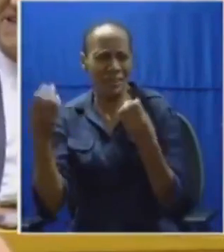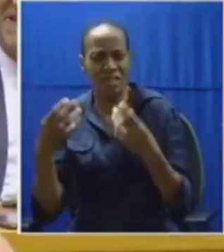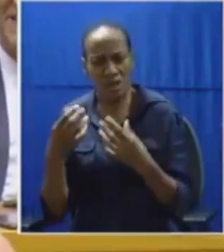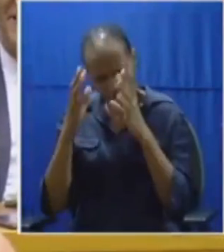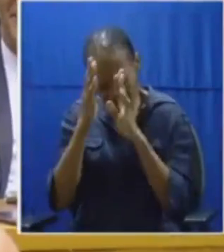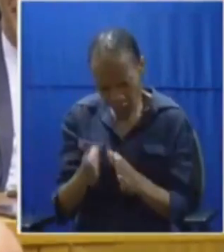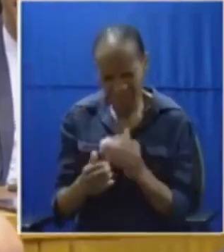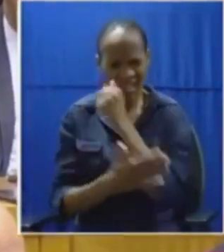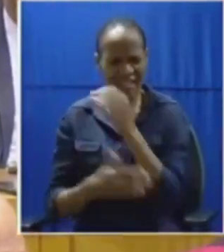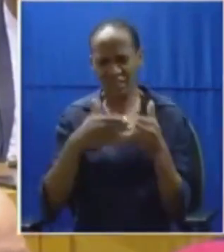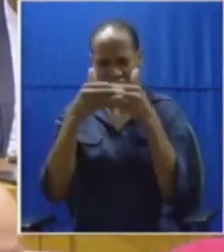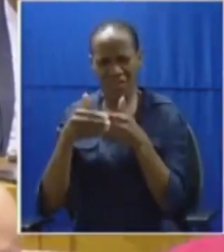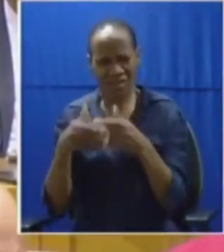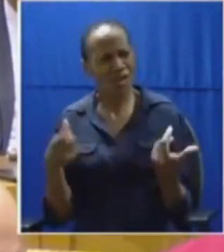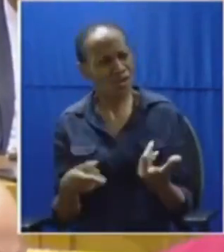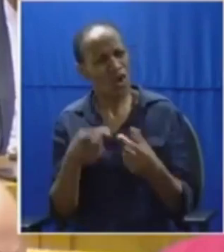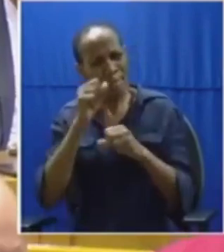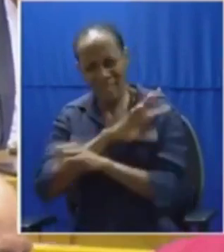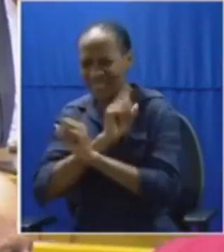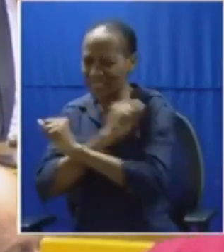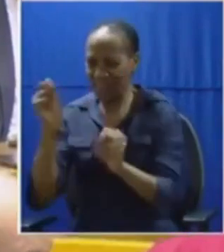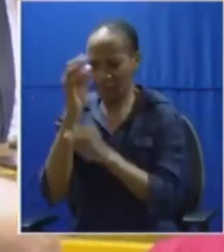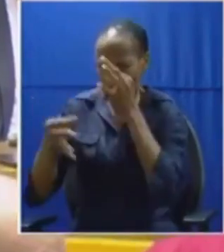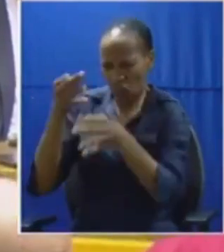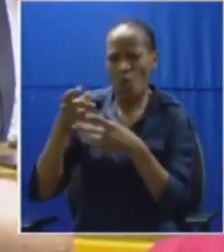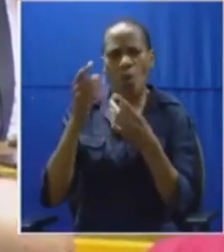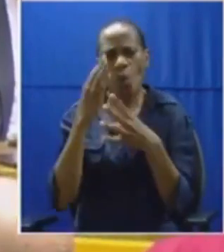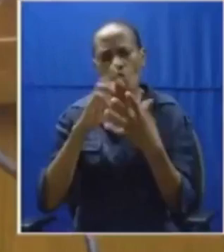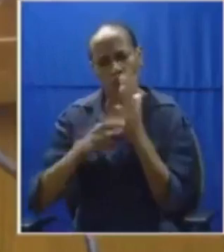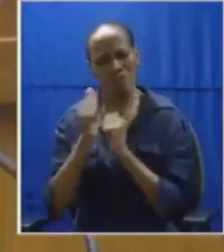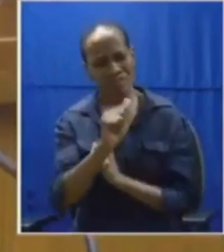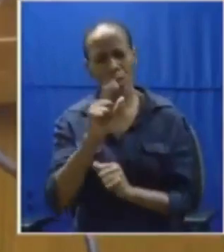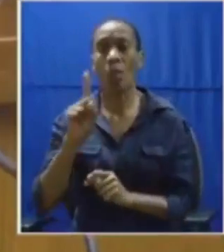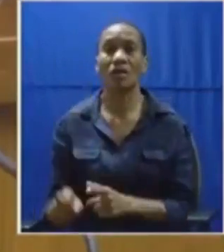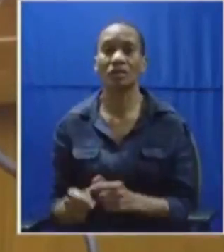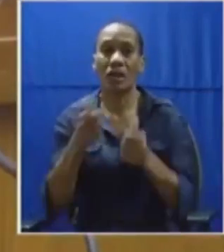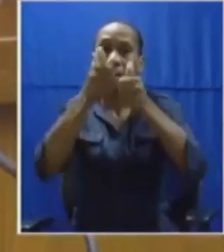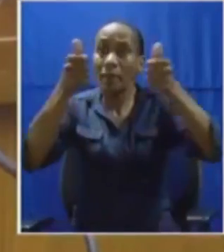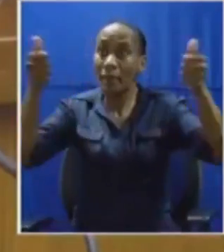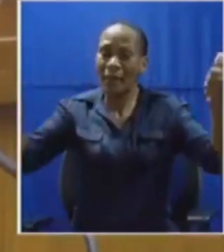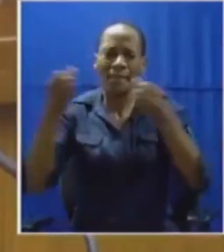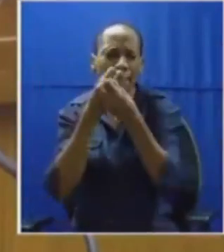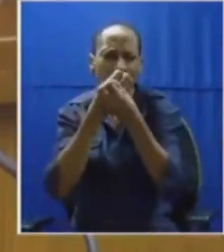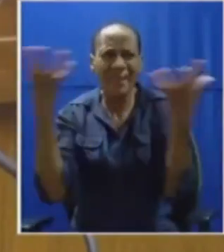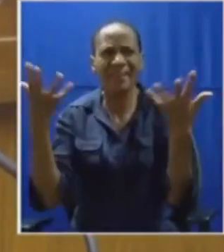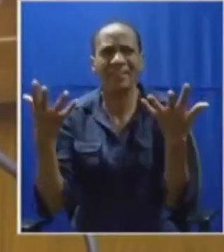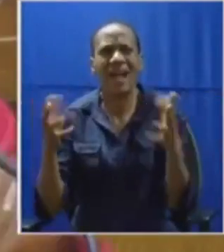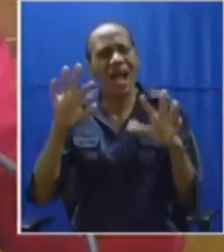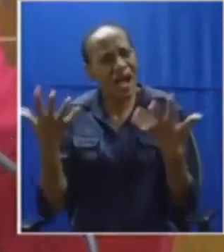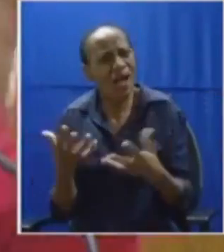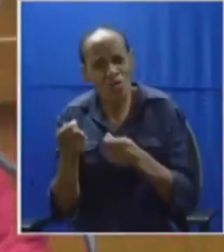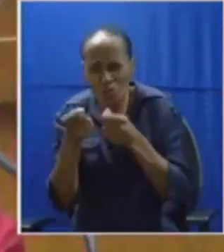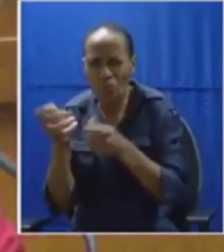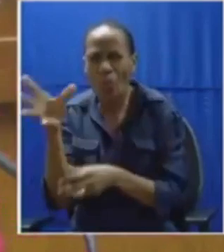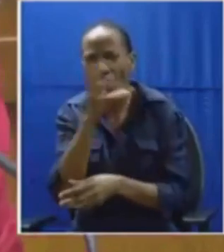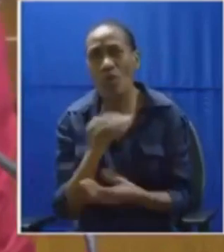for factional reasons you've got too big cabinet for no reason to balance dynamics and